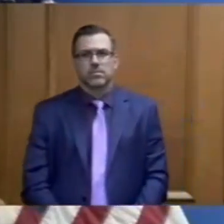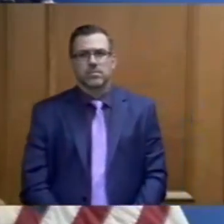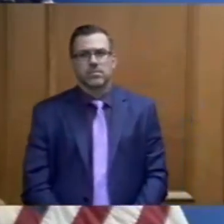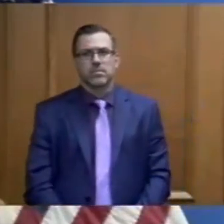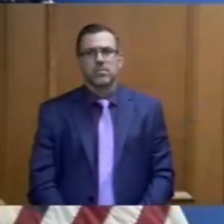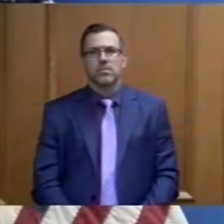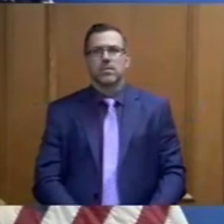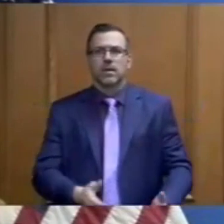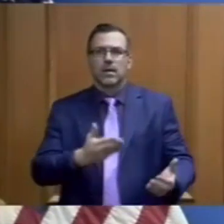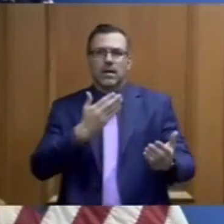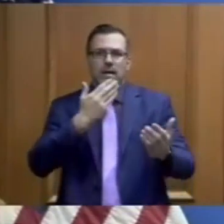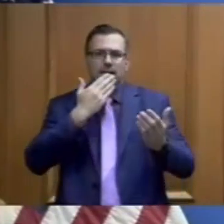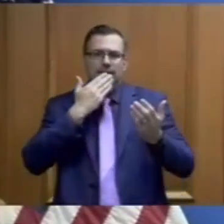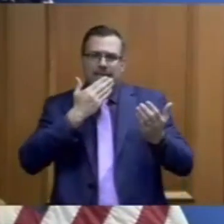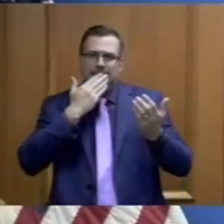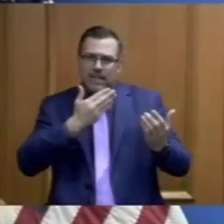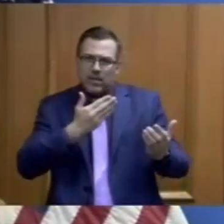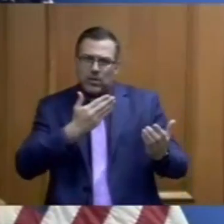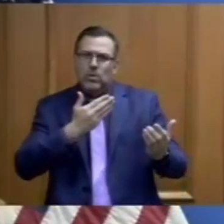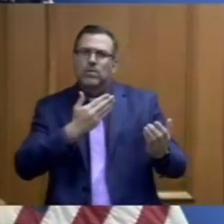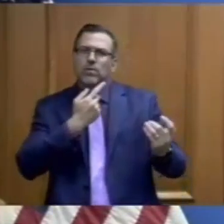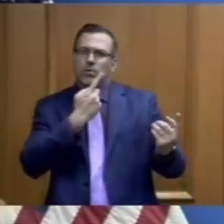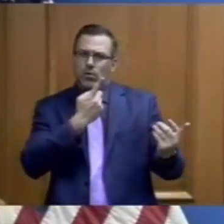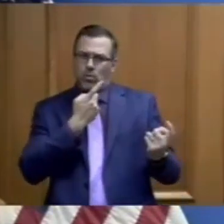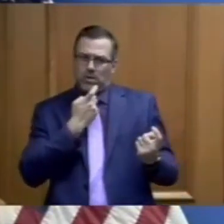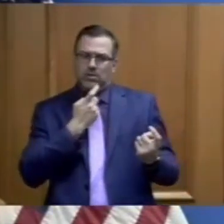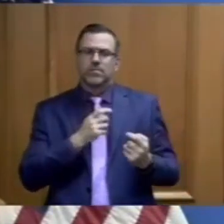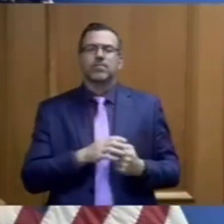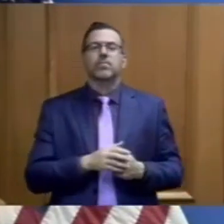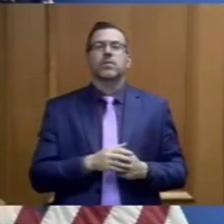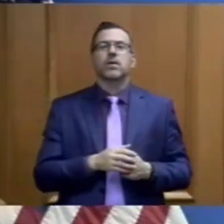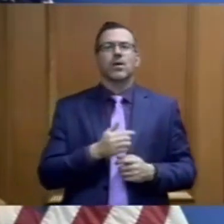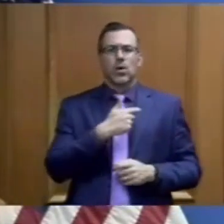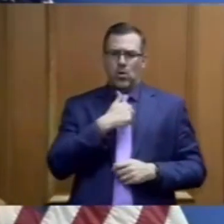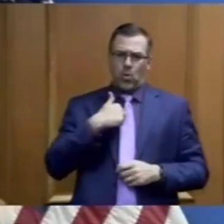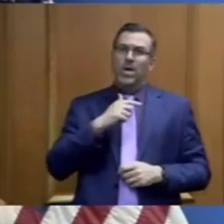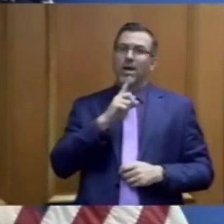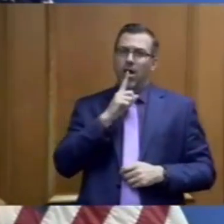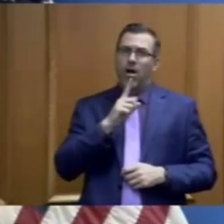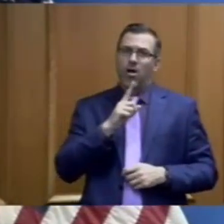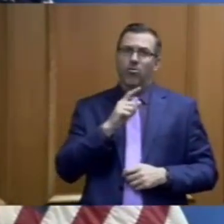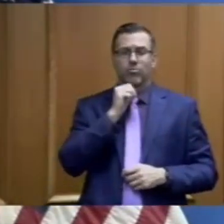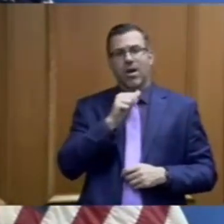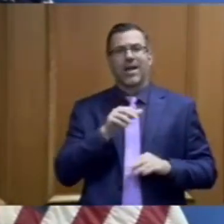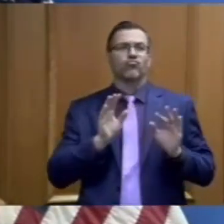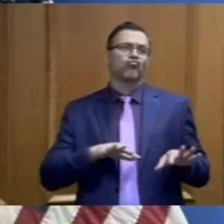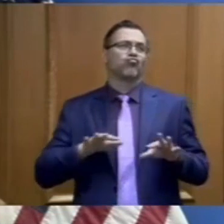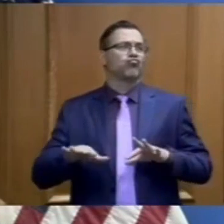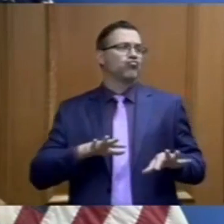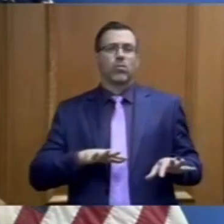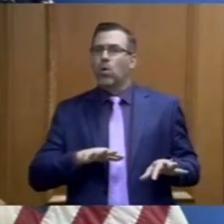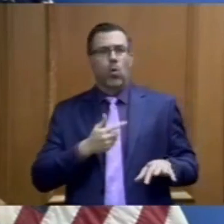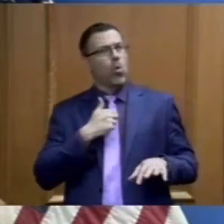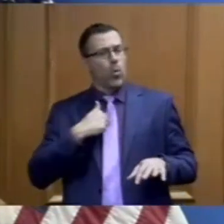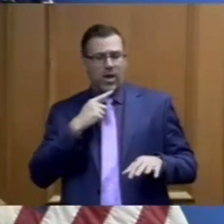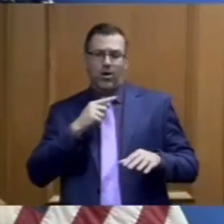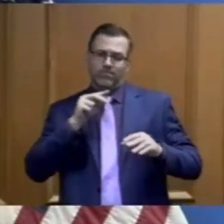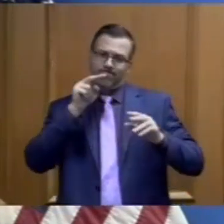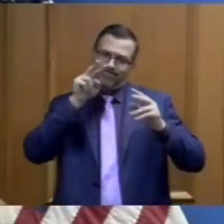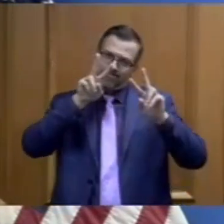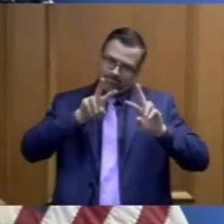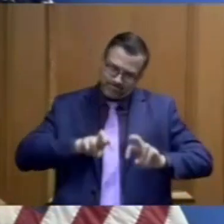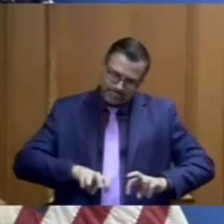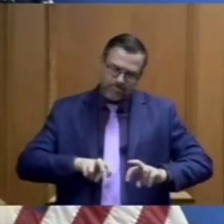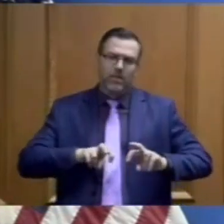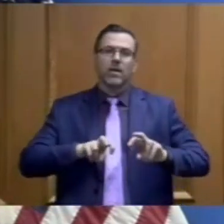So thanks for the question. I would just comment that we are aggressively looking at contact tracing across